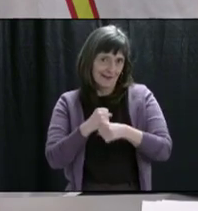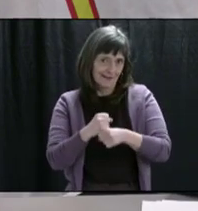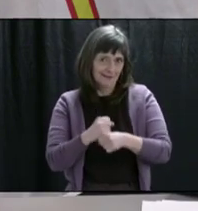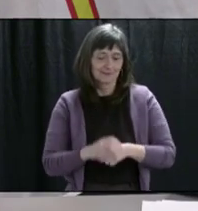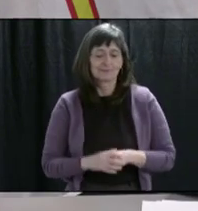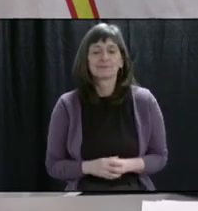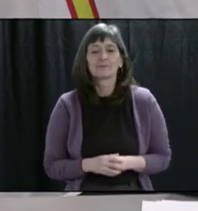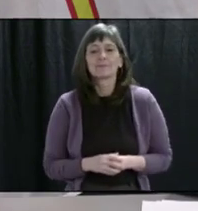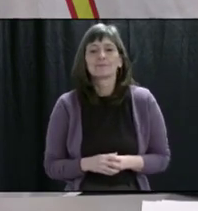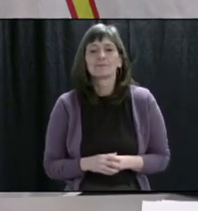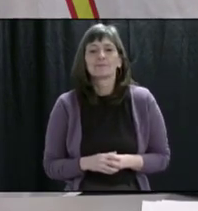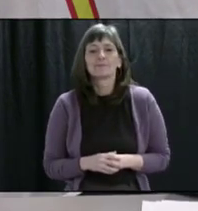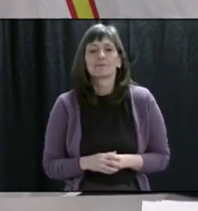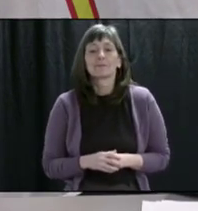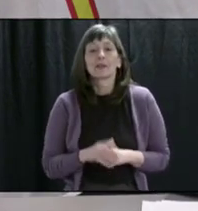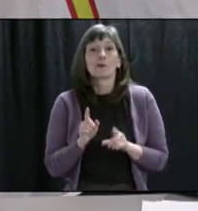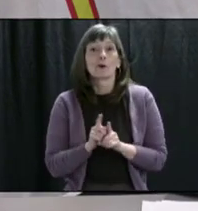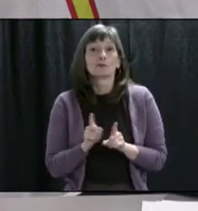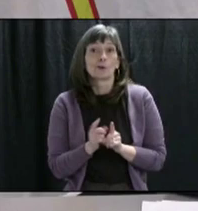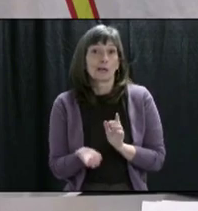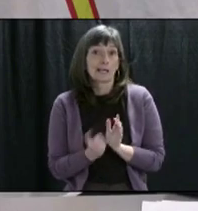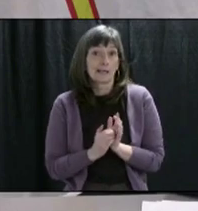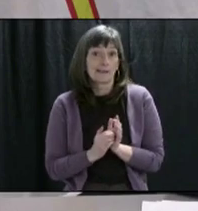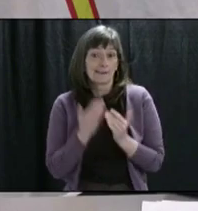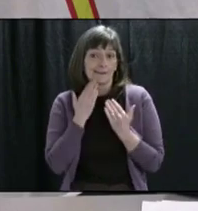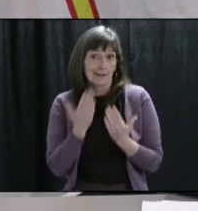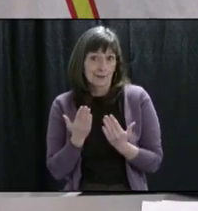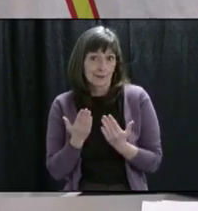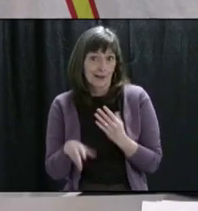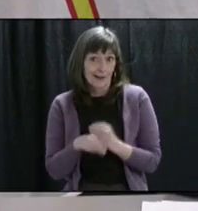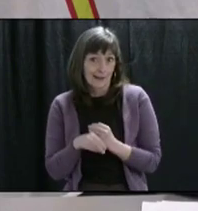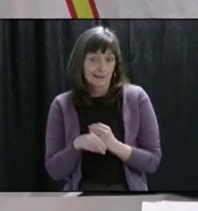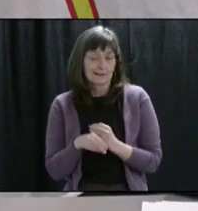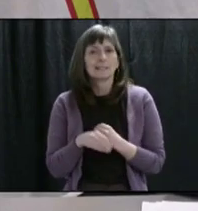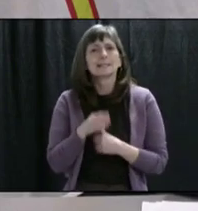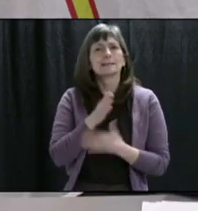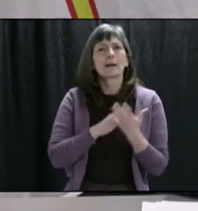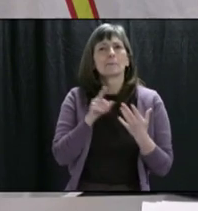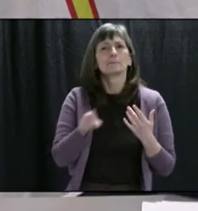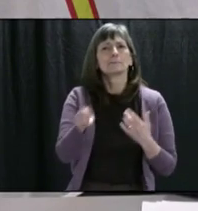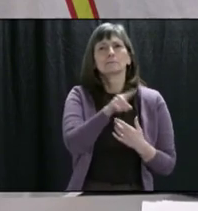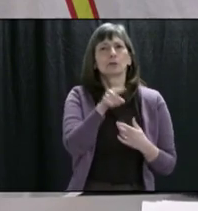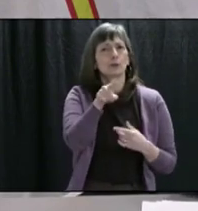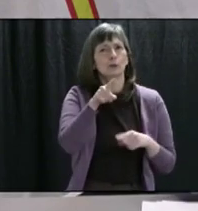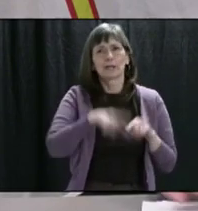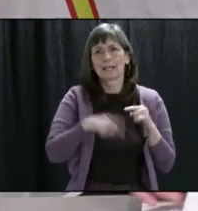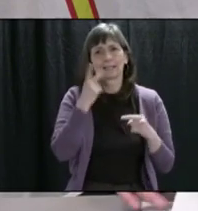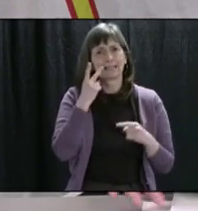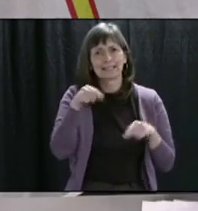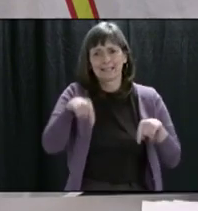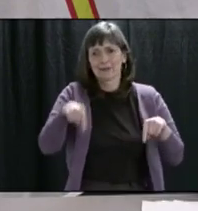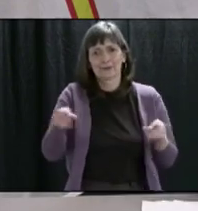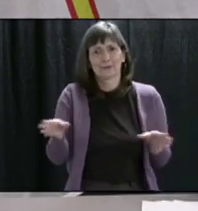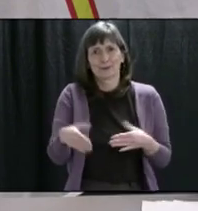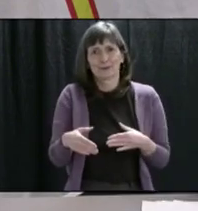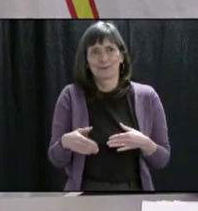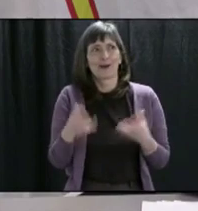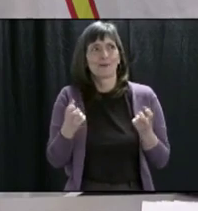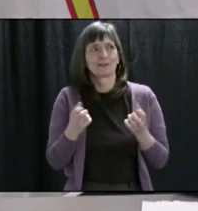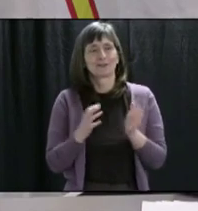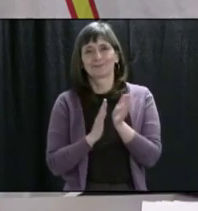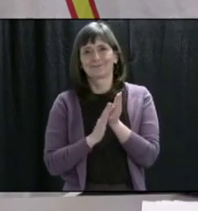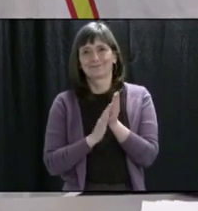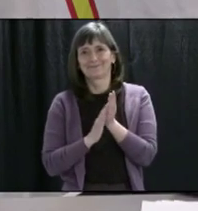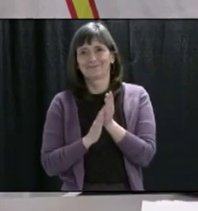thanks, as we head into the weekend, there's a few people that you cannot see in this room that I want to give a big shout-out to.